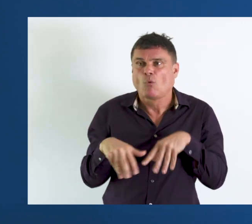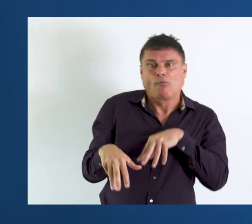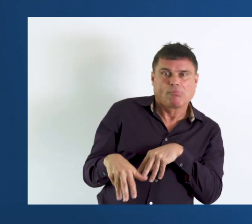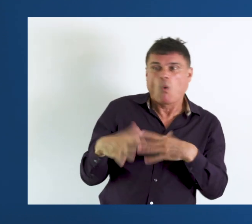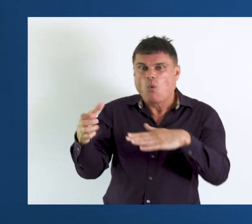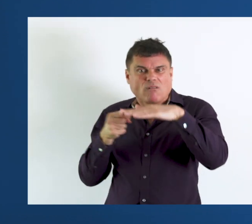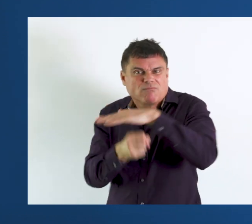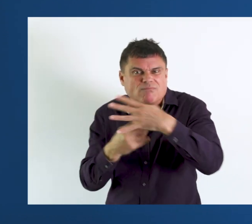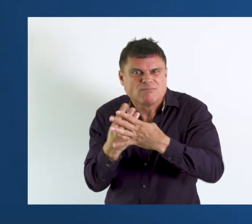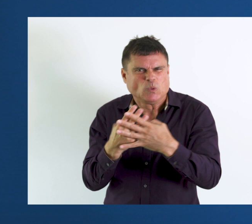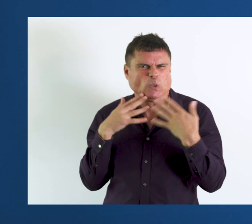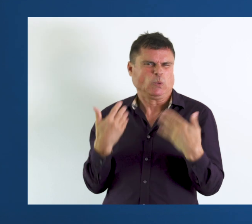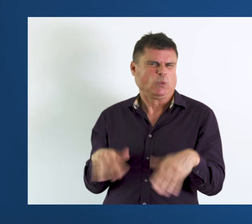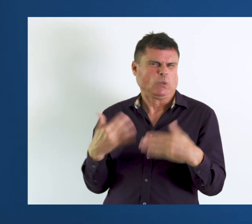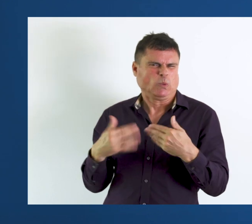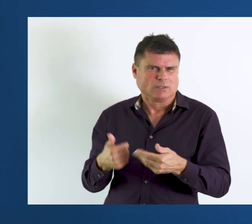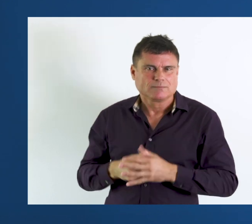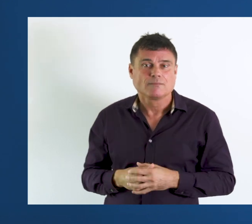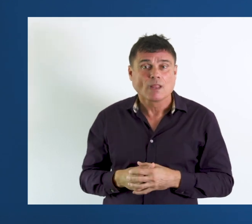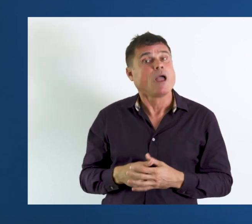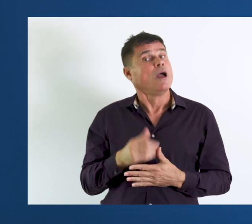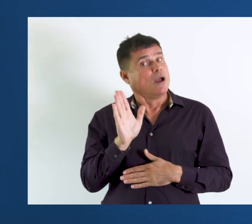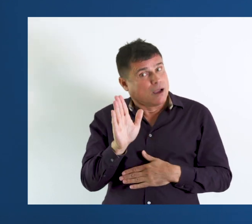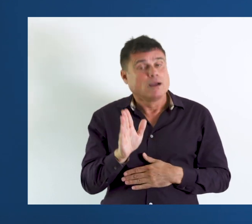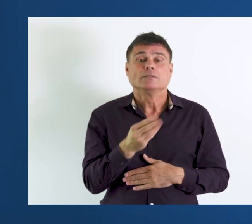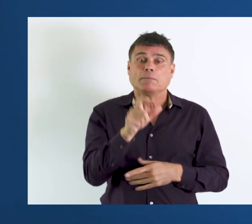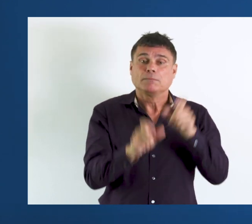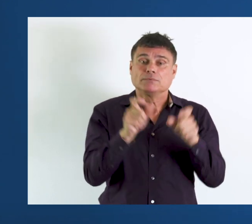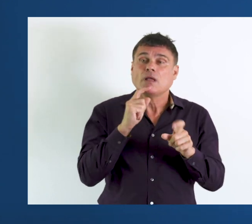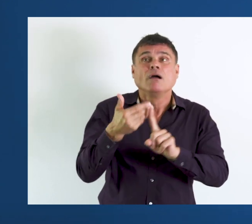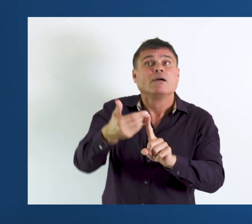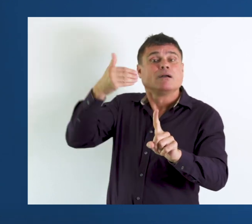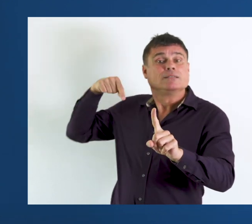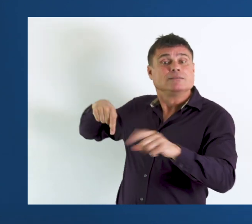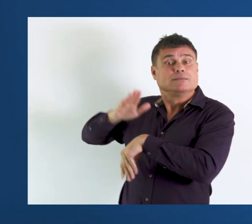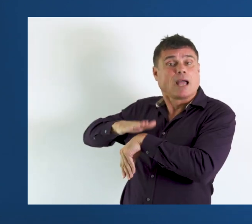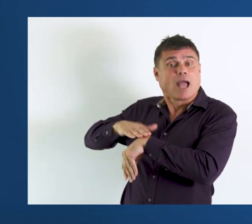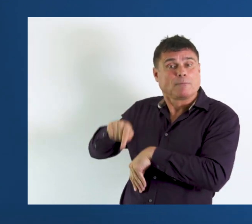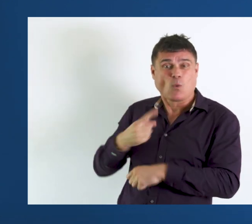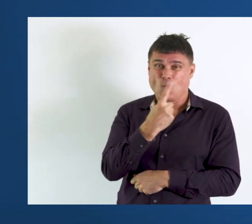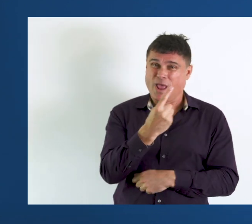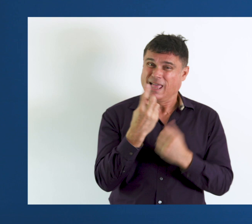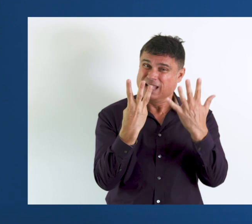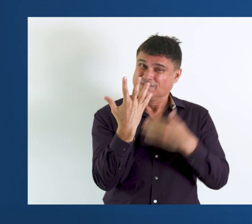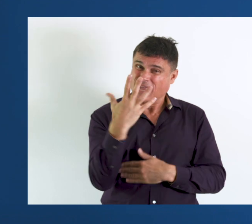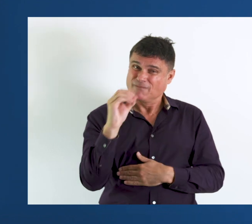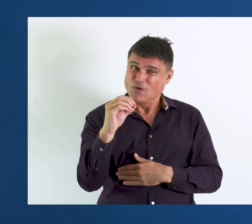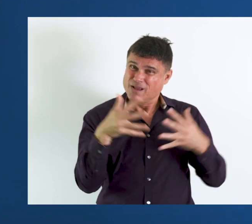idiotic, a pauper or a convict. But some people might say this is back in time. This was